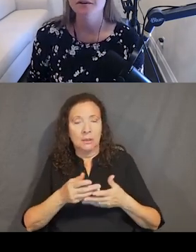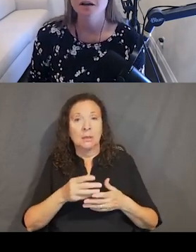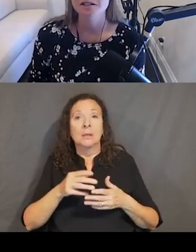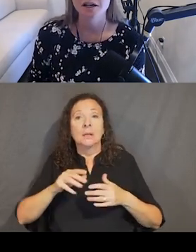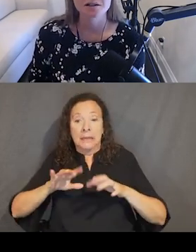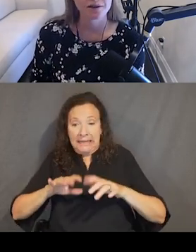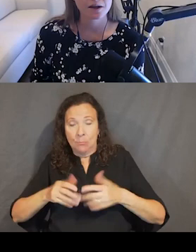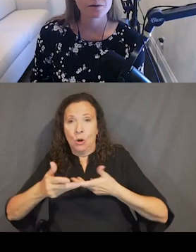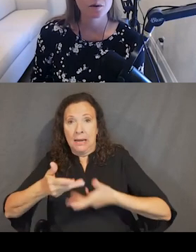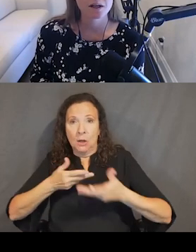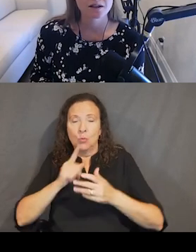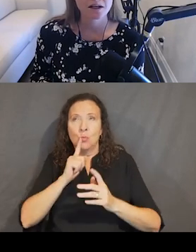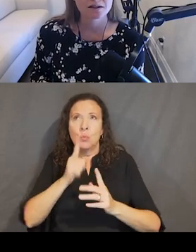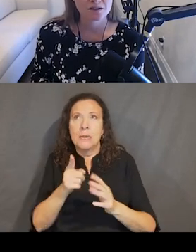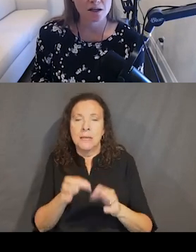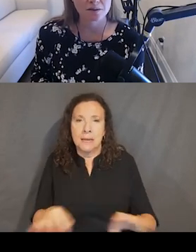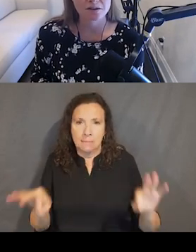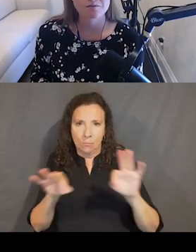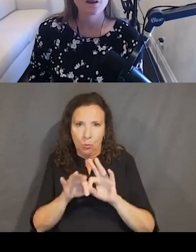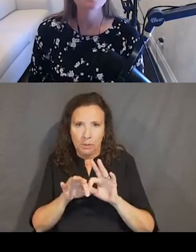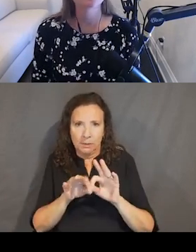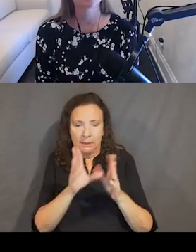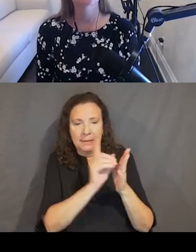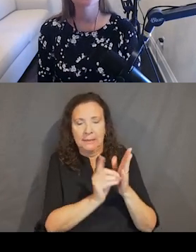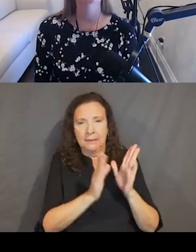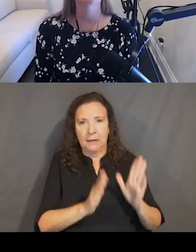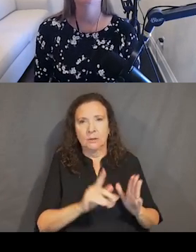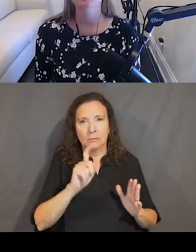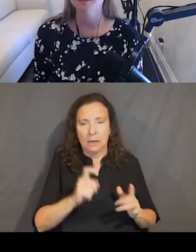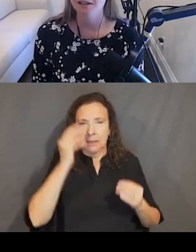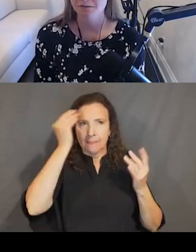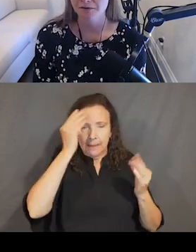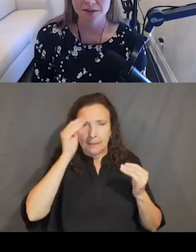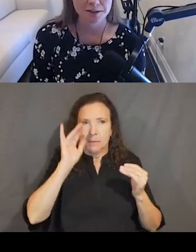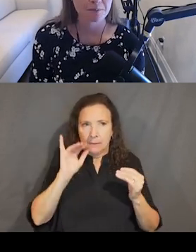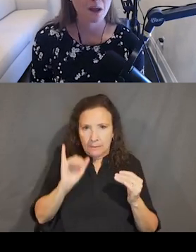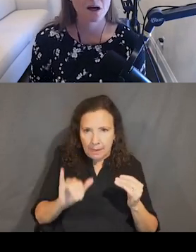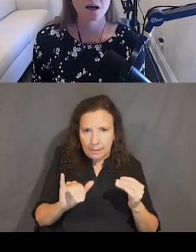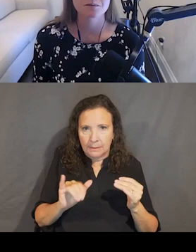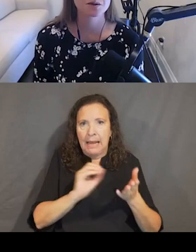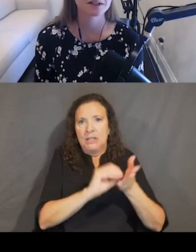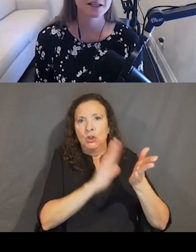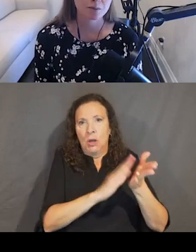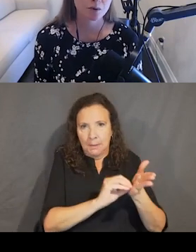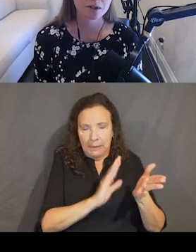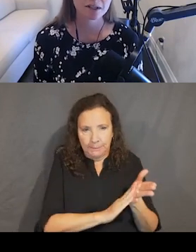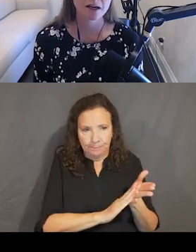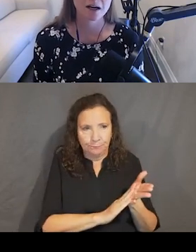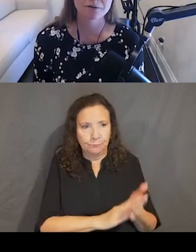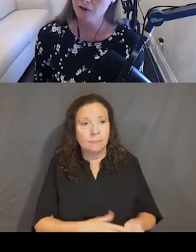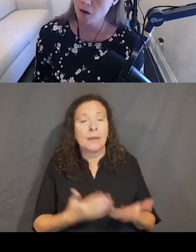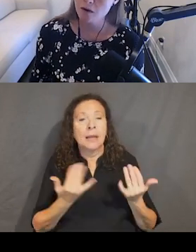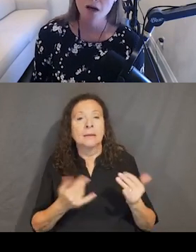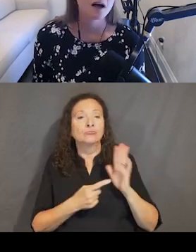for our designers to think through and to document. So we're going to look at a radio button example first. I'm showing a keyboard